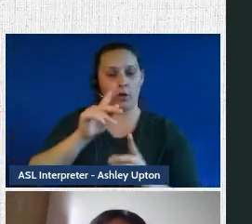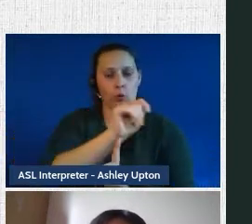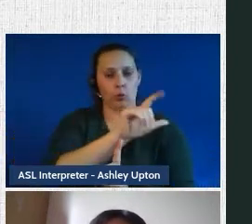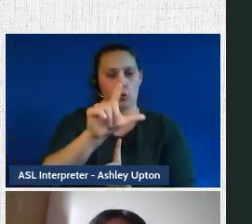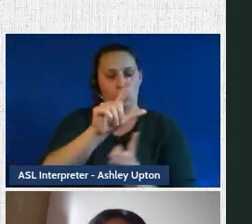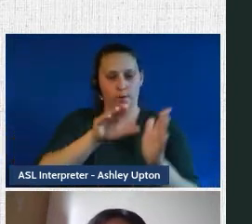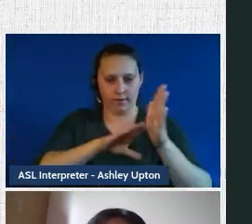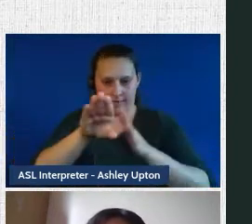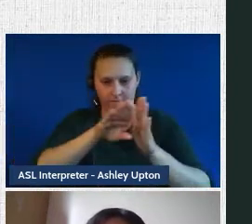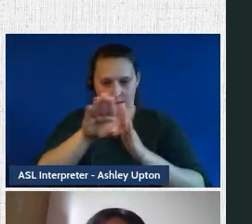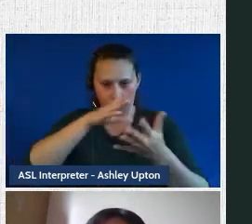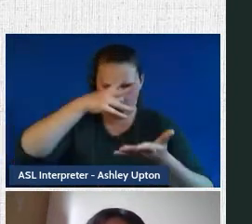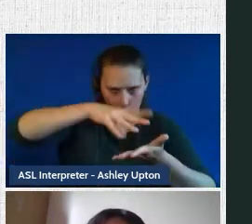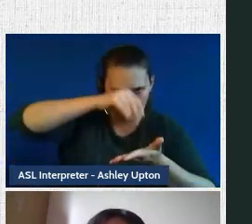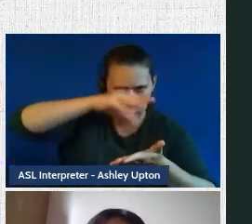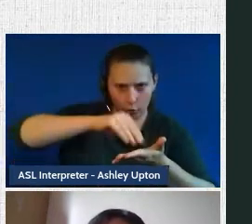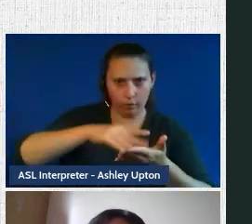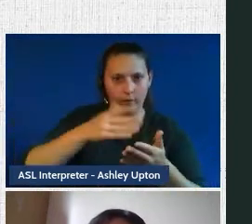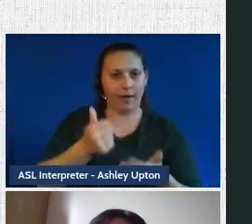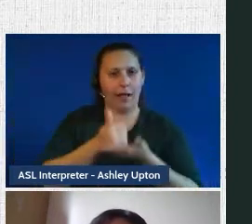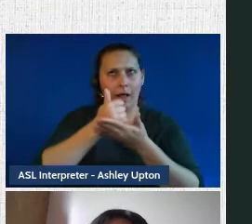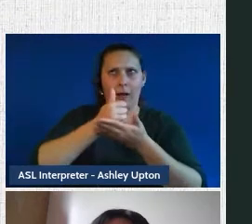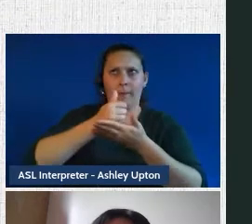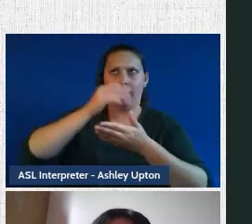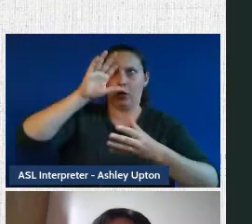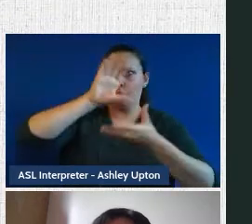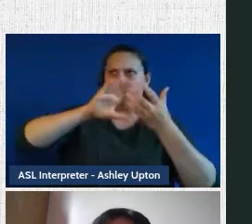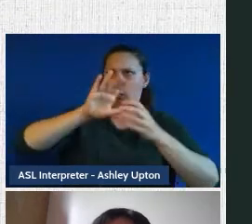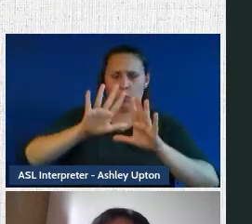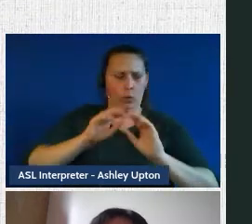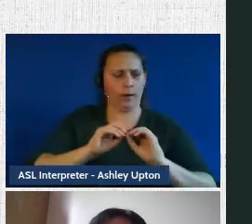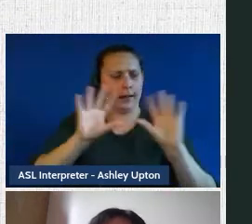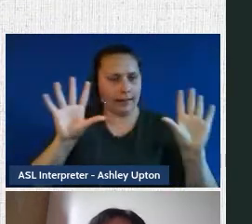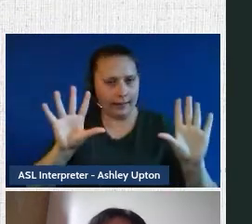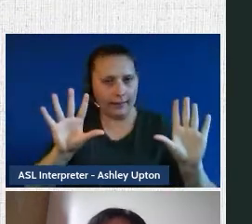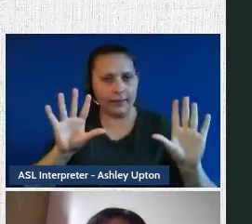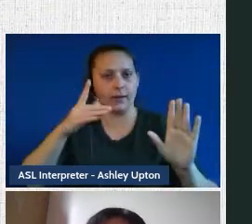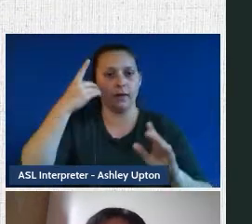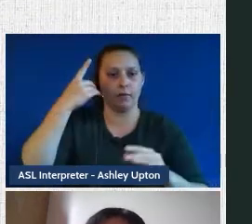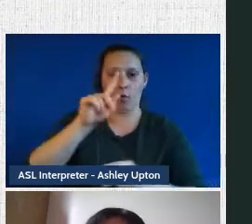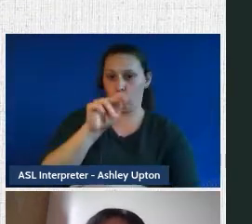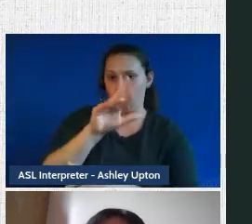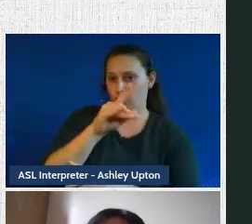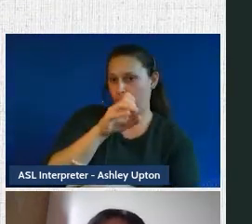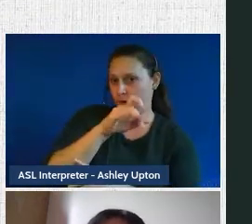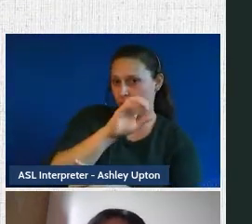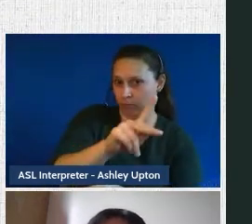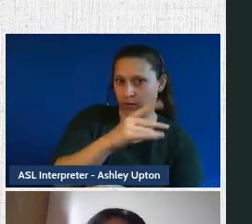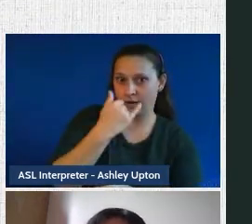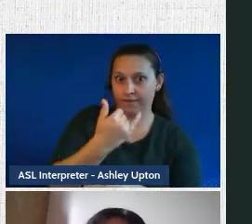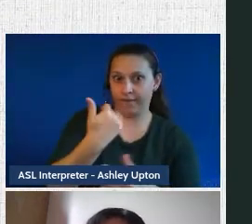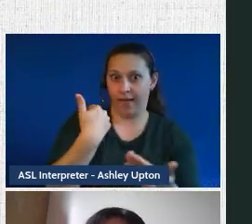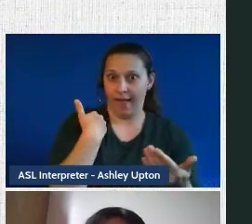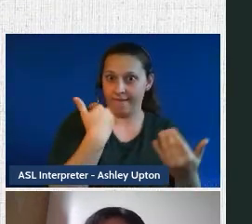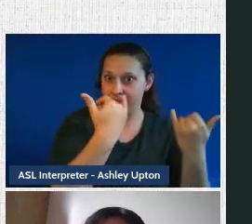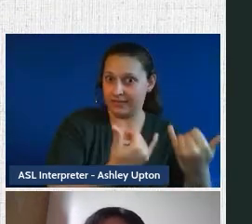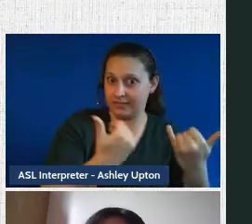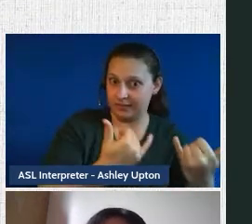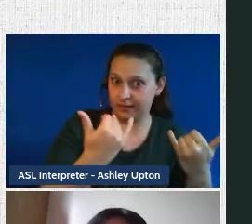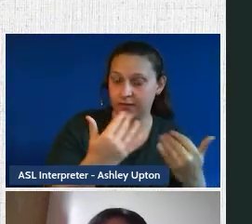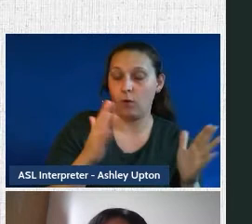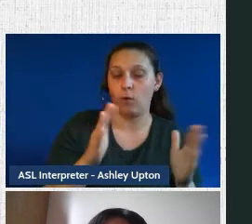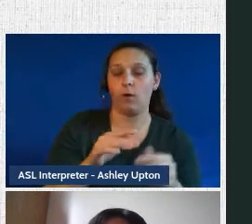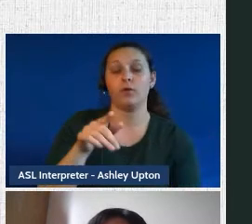help determine the likelihood of confusion between a trademark that is being sought and then one that already exists. So by using this tool,